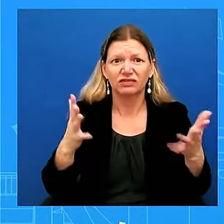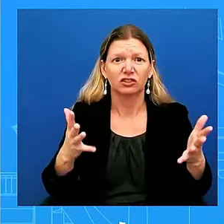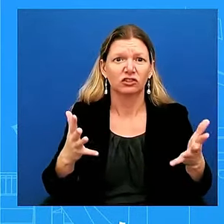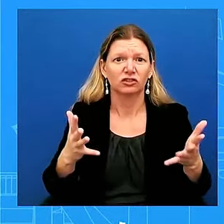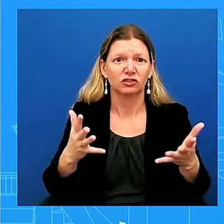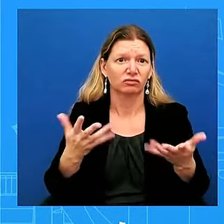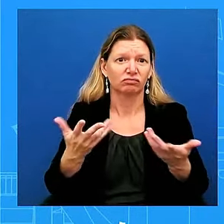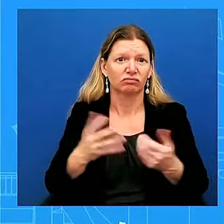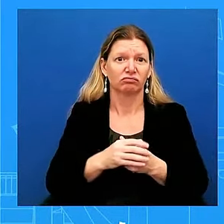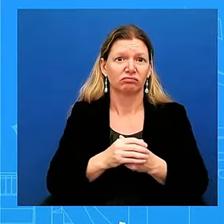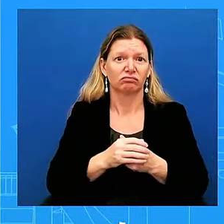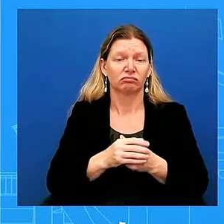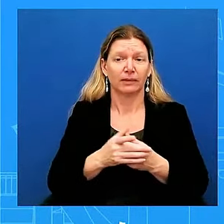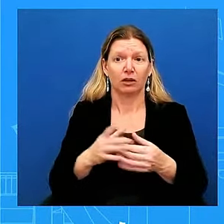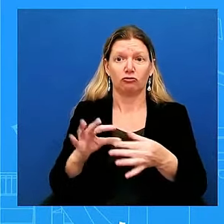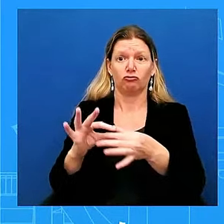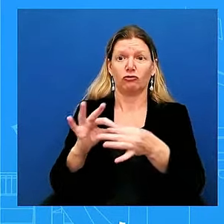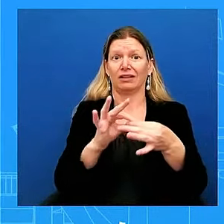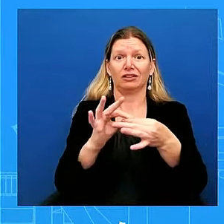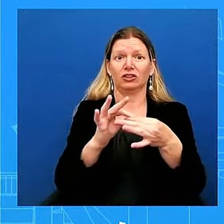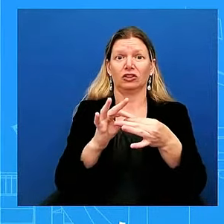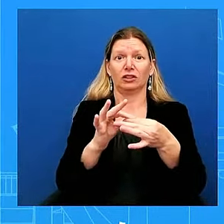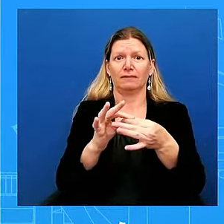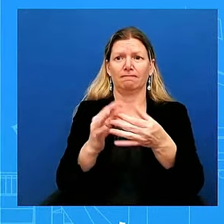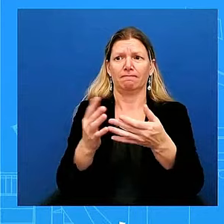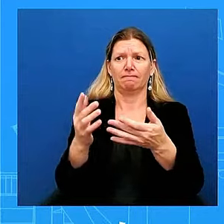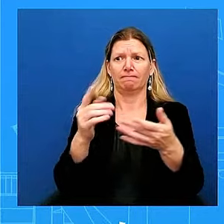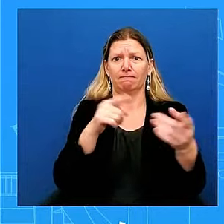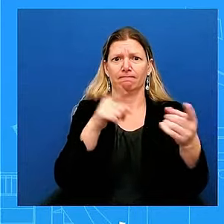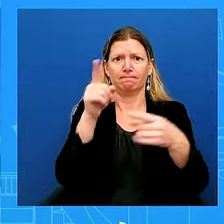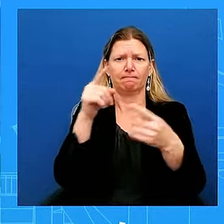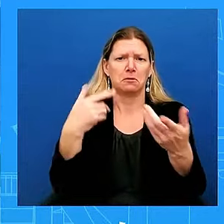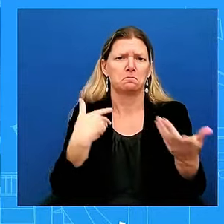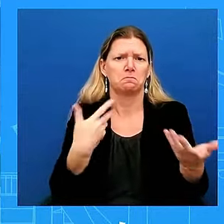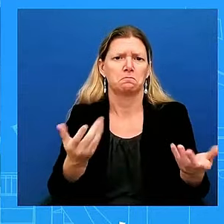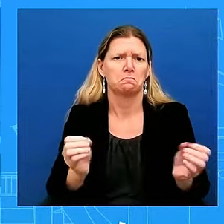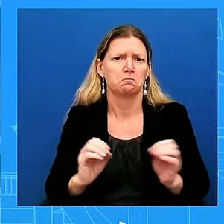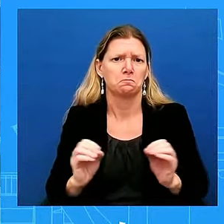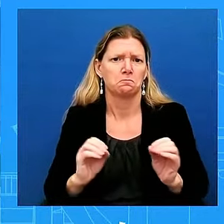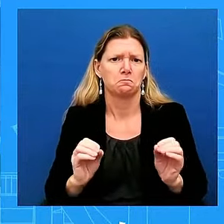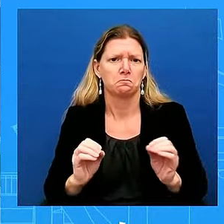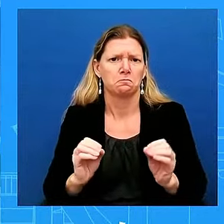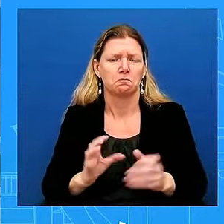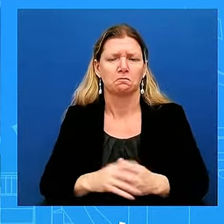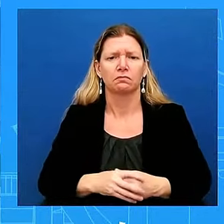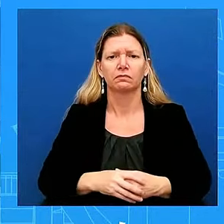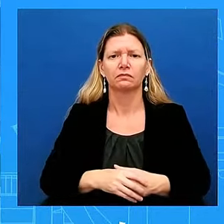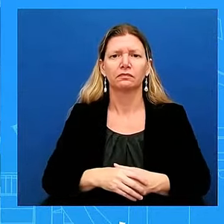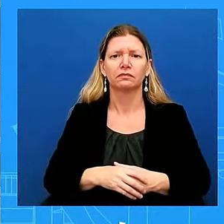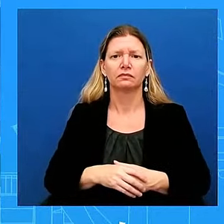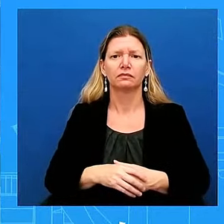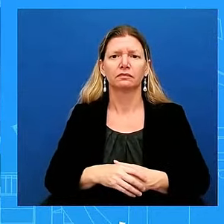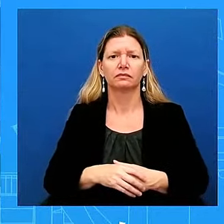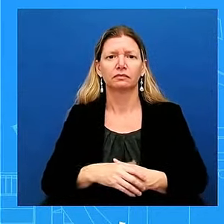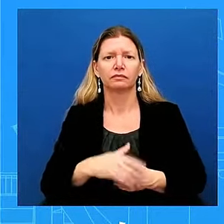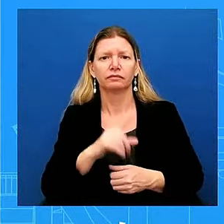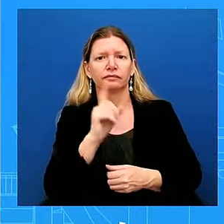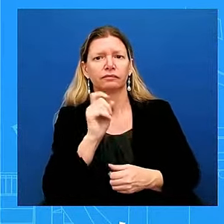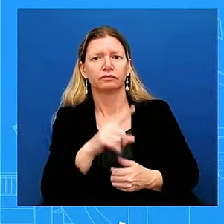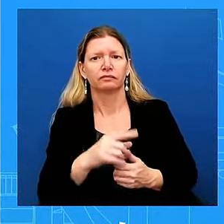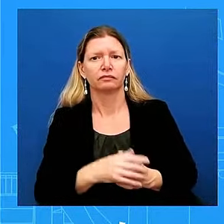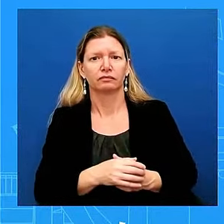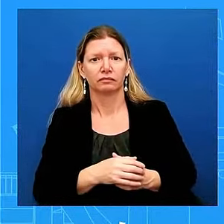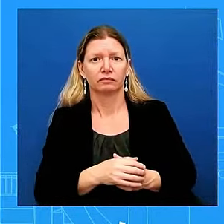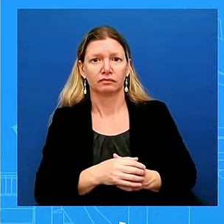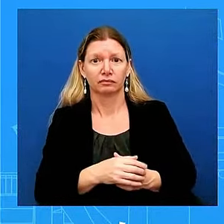preview to speak of at this time. Can you say that they have actually spoken to each other, though? MS. No, I'm saying I don't have anything